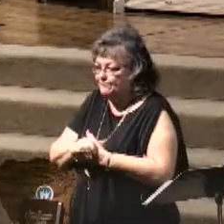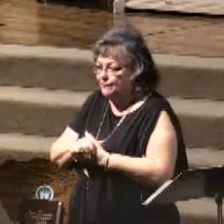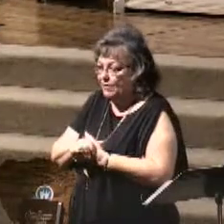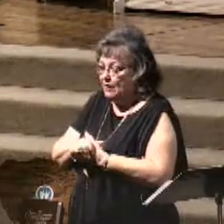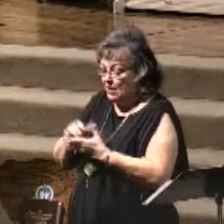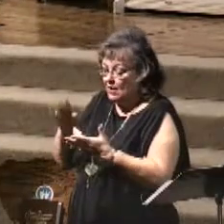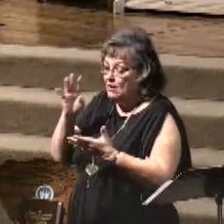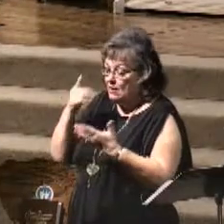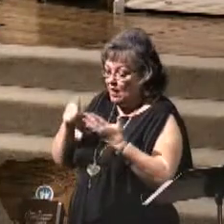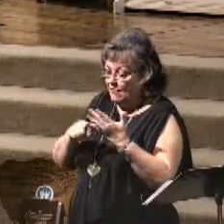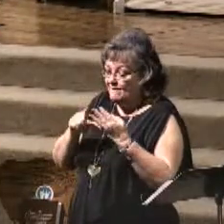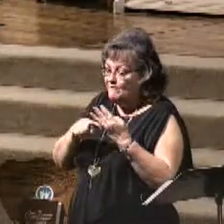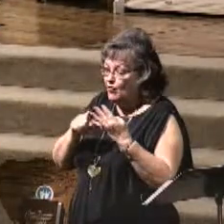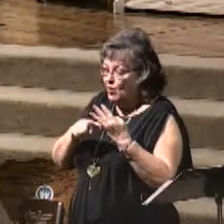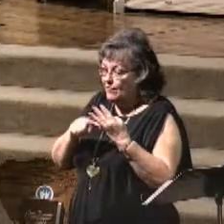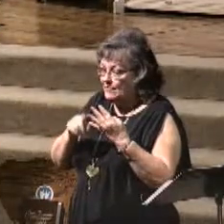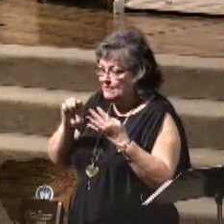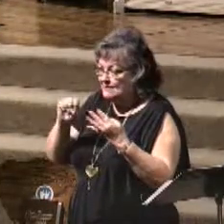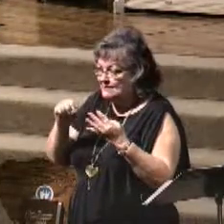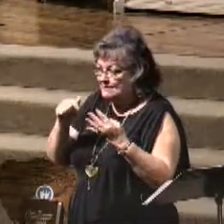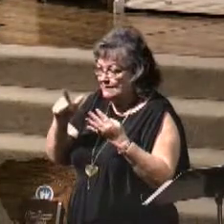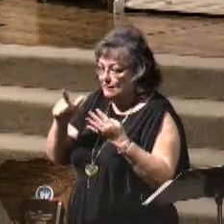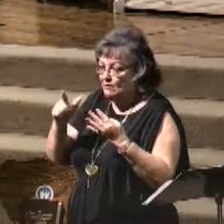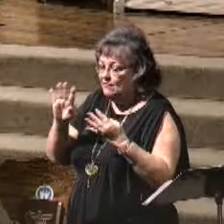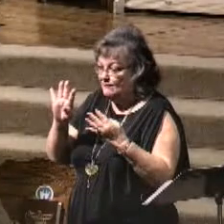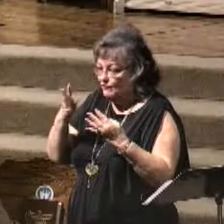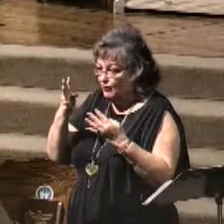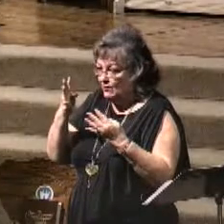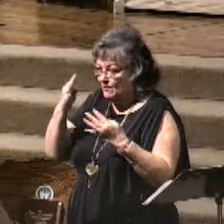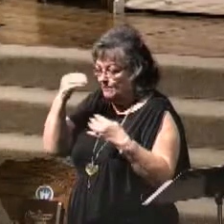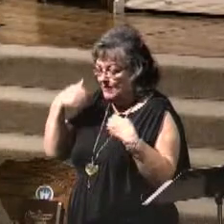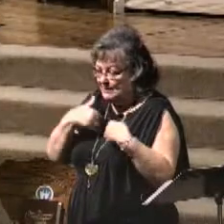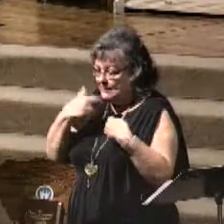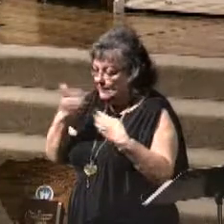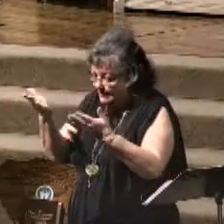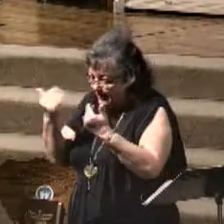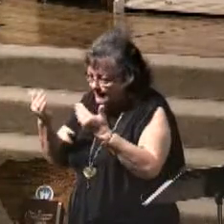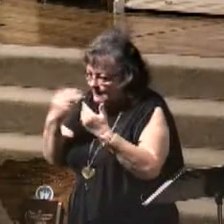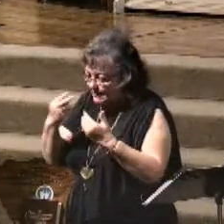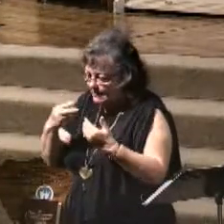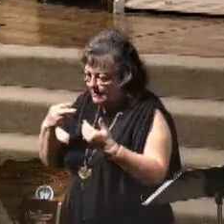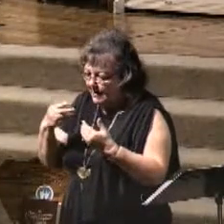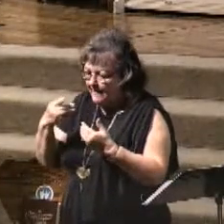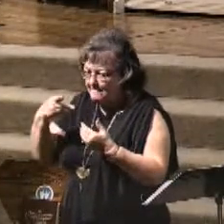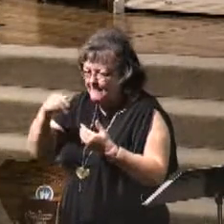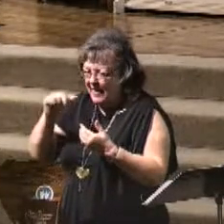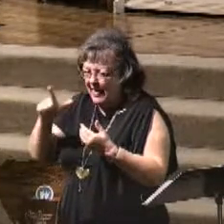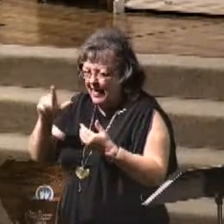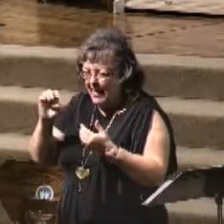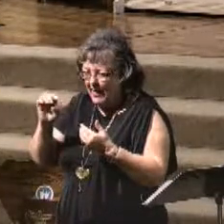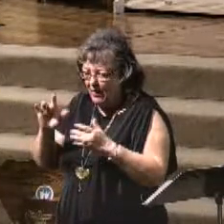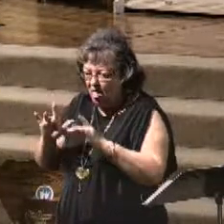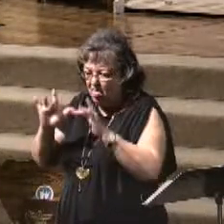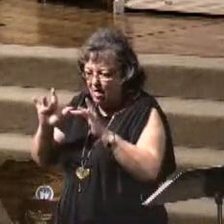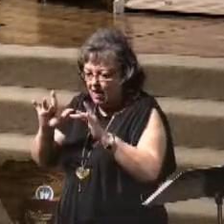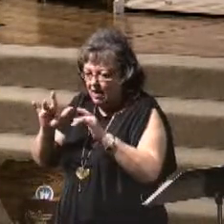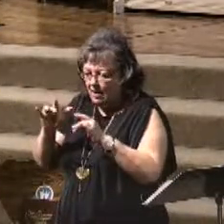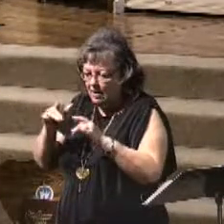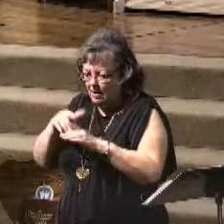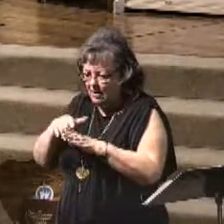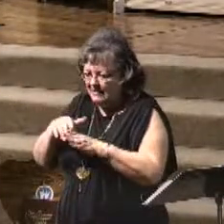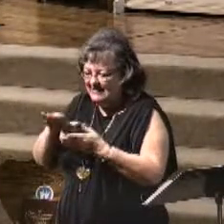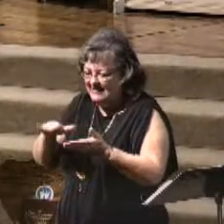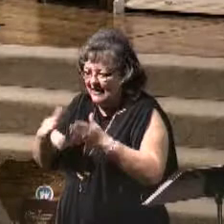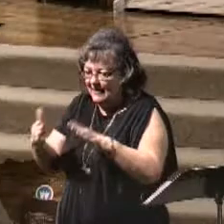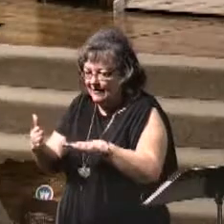fourth seal, I heard the voice of the fourth beast say, come and see. And I looked, and behold, a pale horse. And his name that sat on him was death,